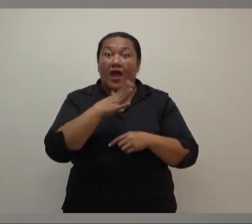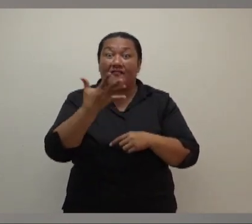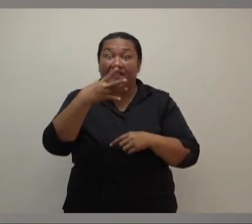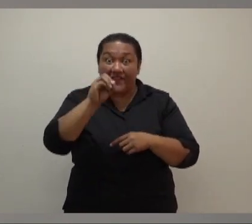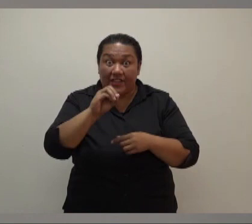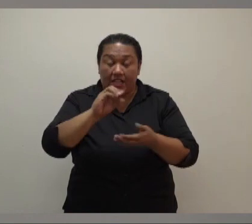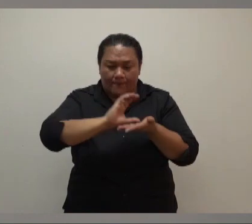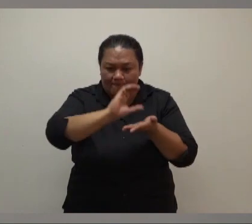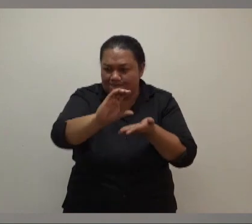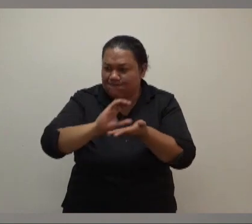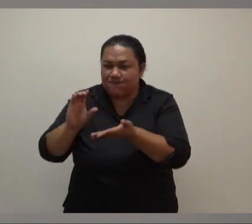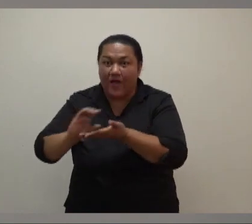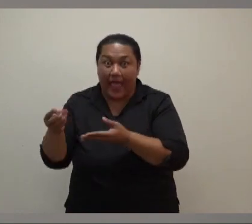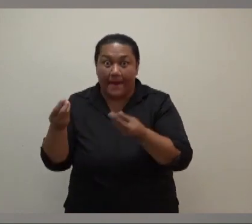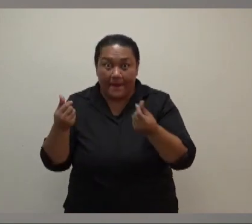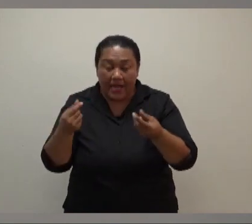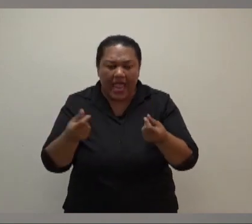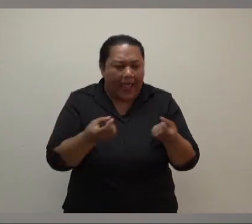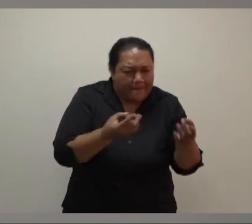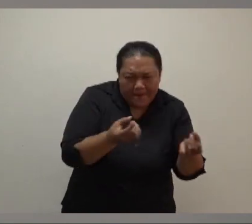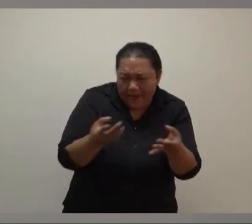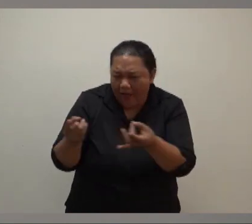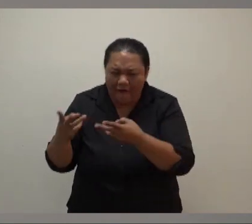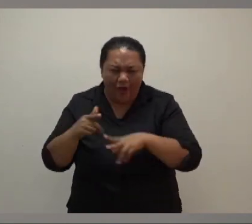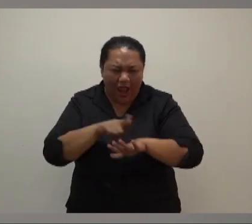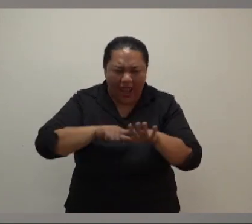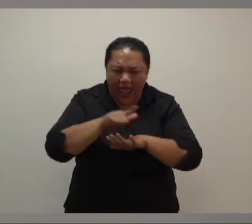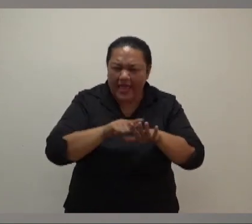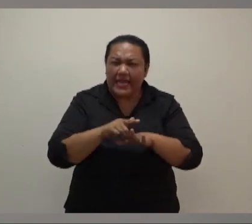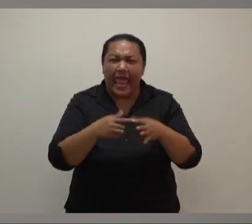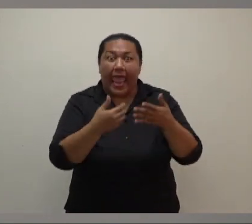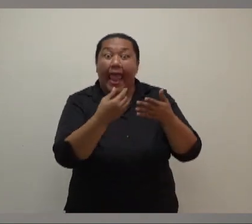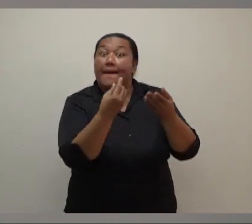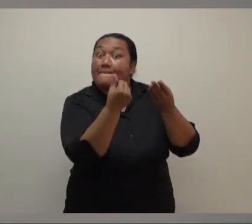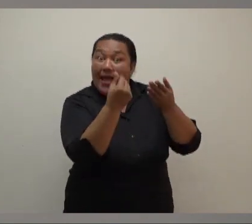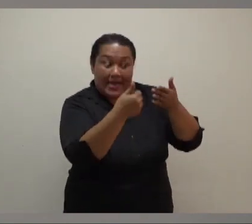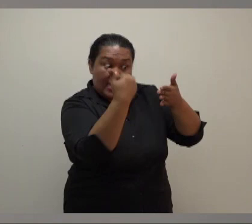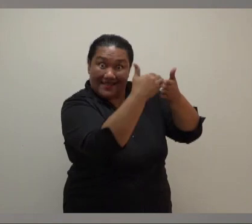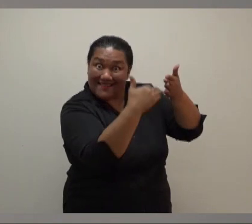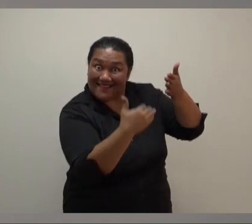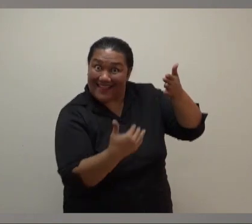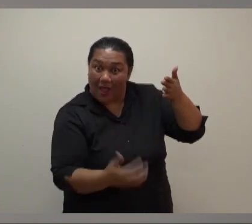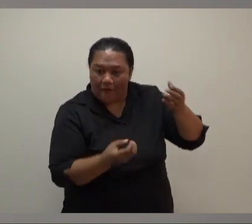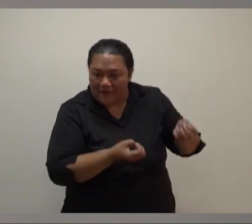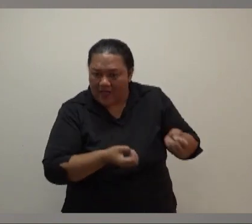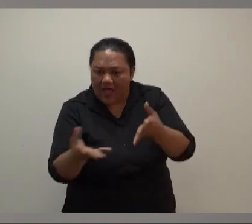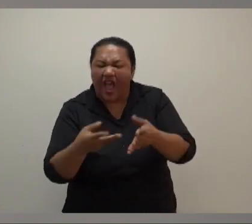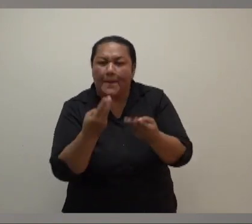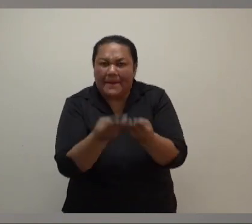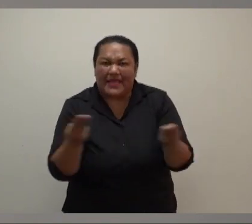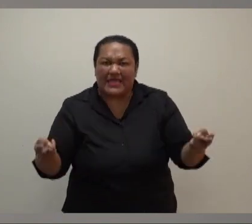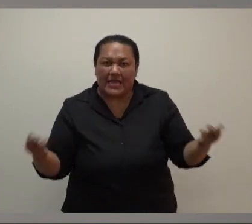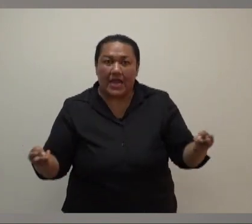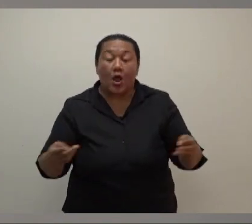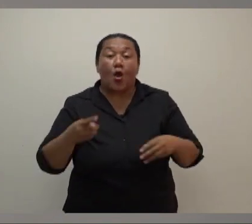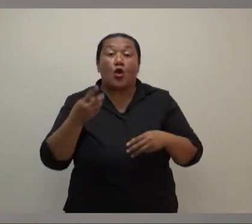households for land preparation, cultivation, and procurement of planting materials. Our estimates show we have 20